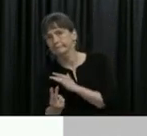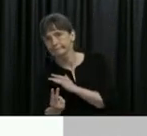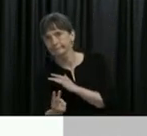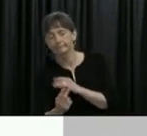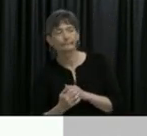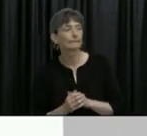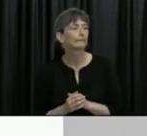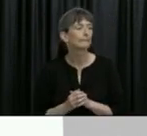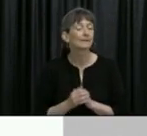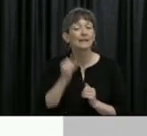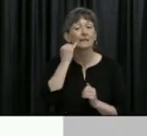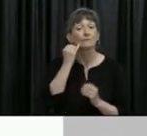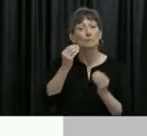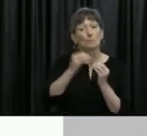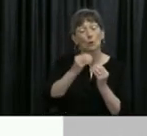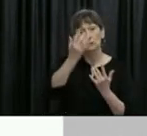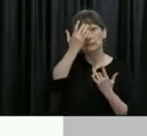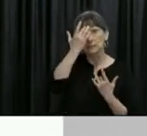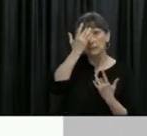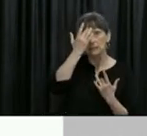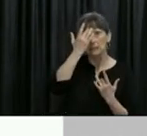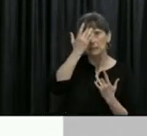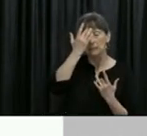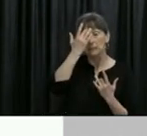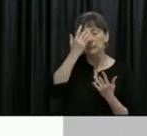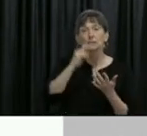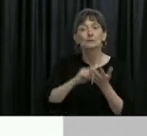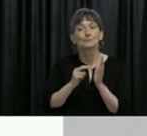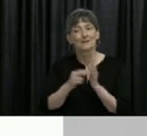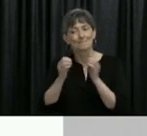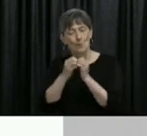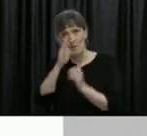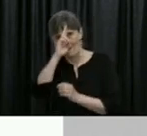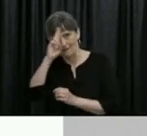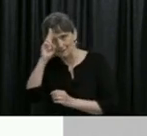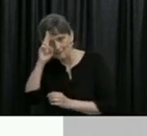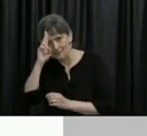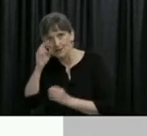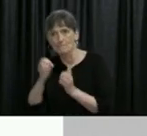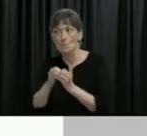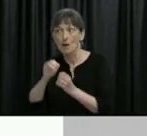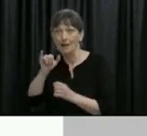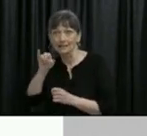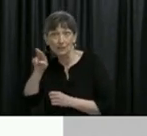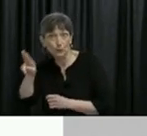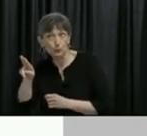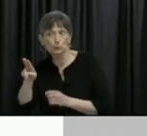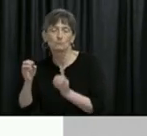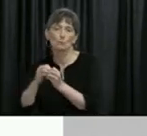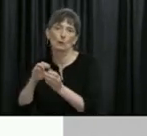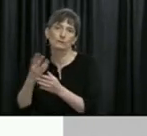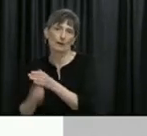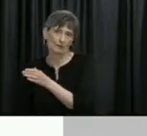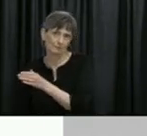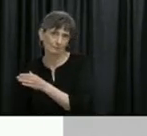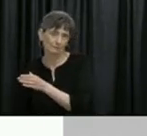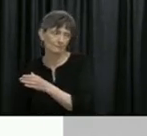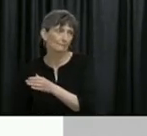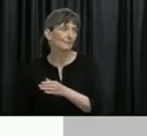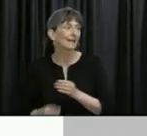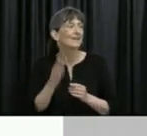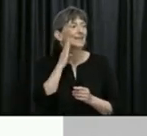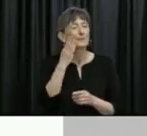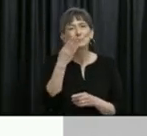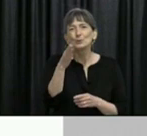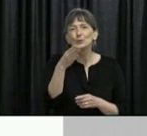more people that you have affected in the province, the greater the number that are hospitalized in ICU and death, and once you get to this blue region, there's so many